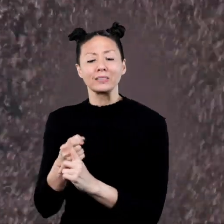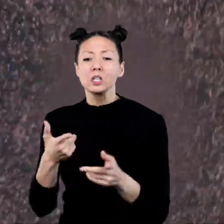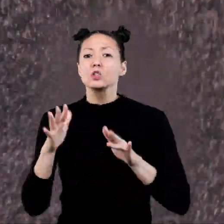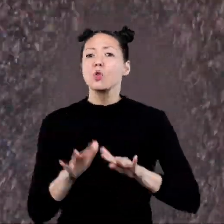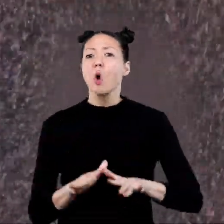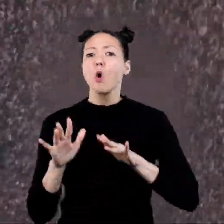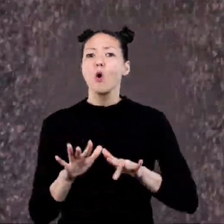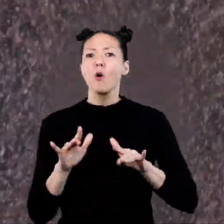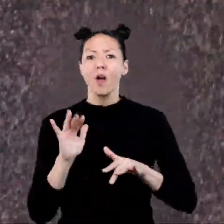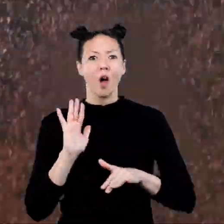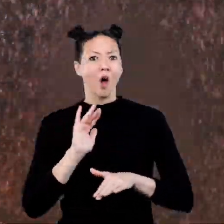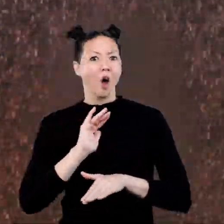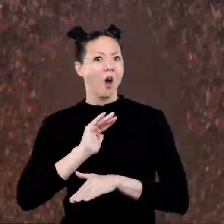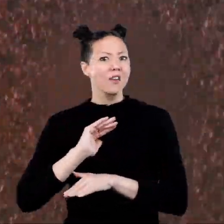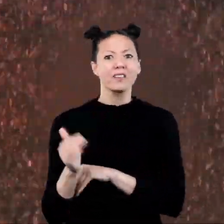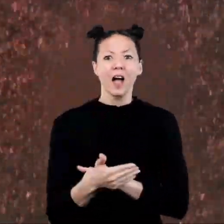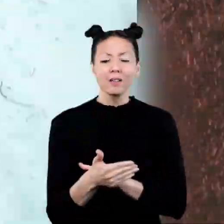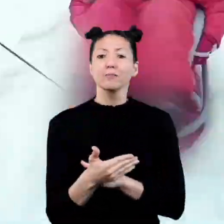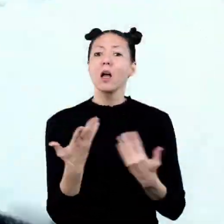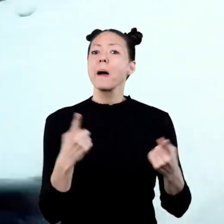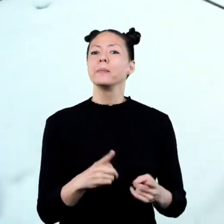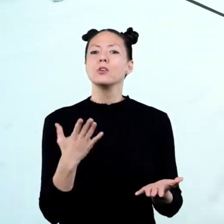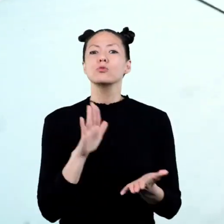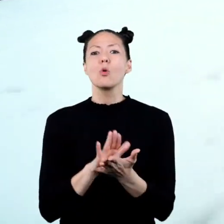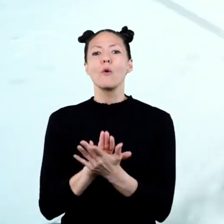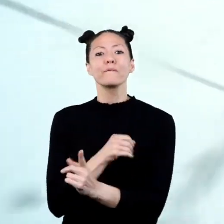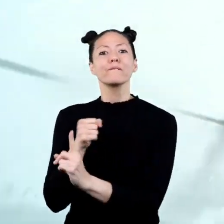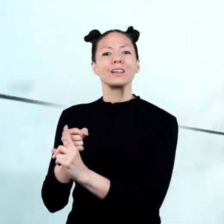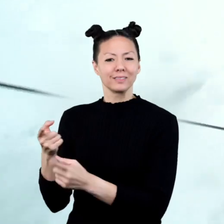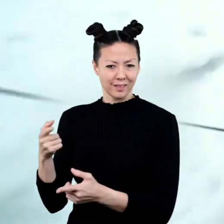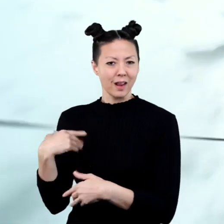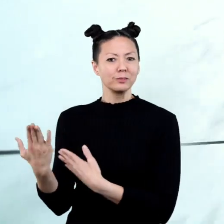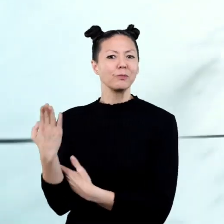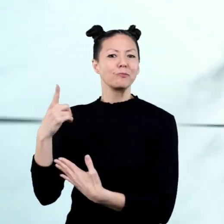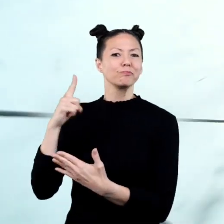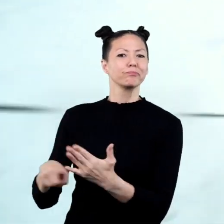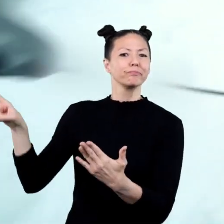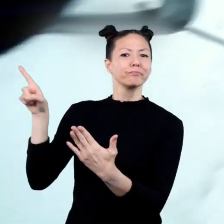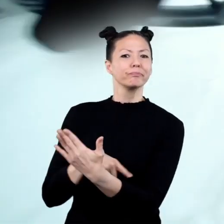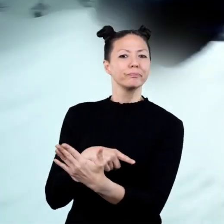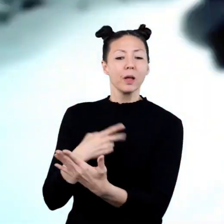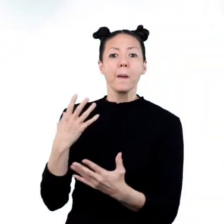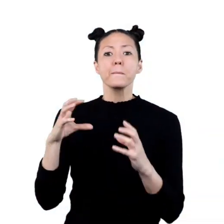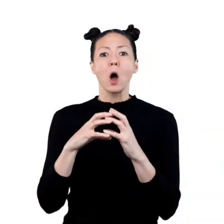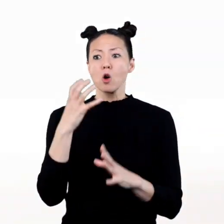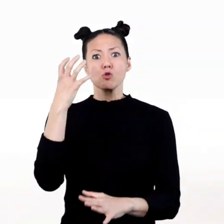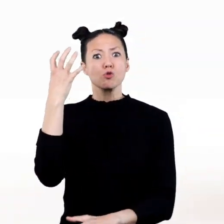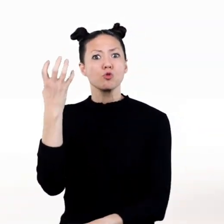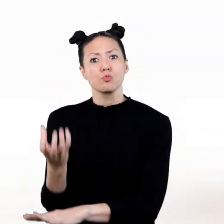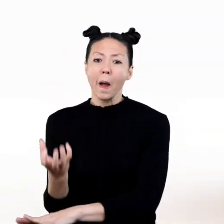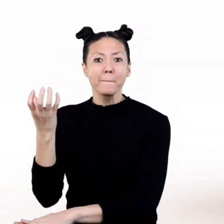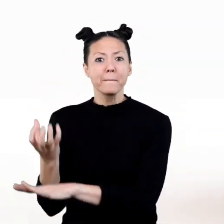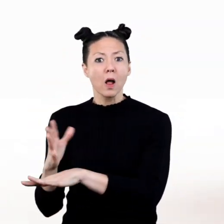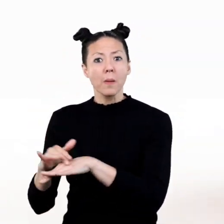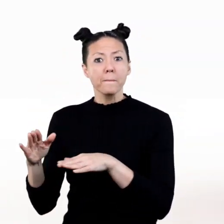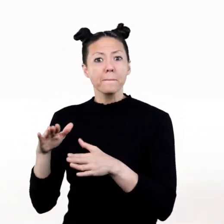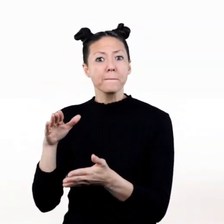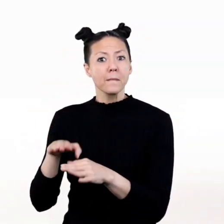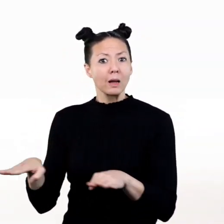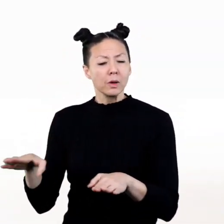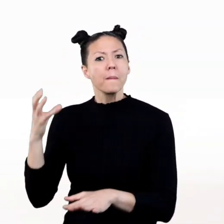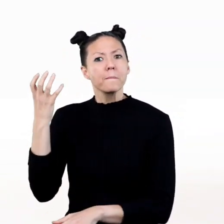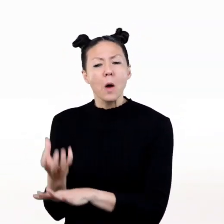It snowed all night. So school was canceled the next morning. A ball dropped on the ground.